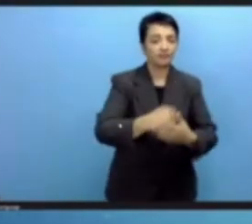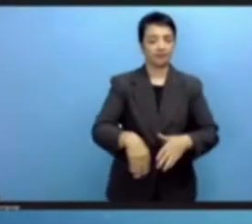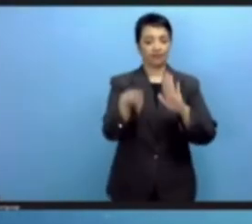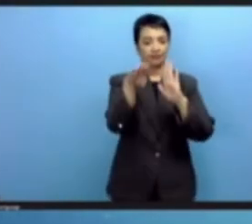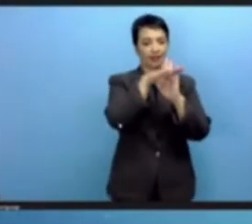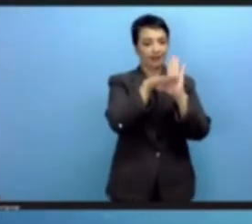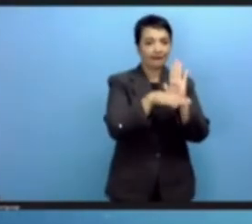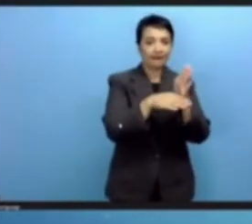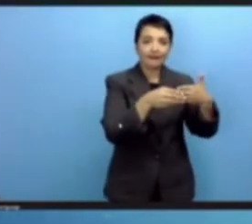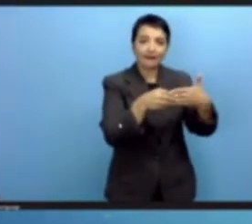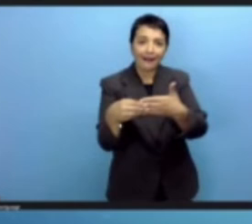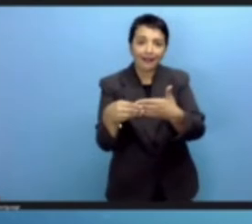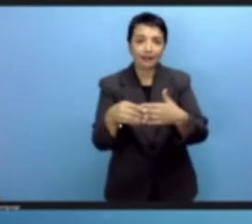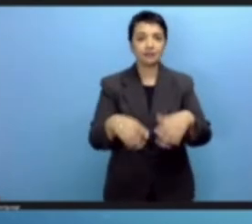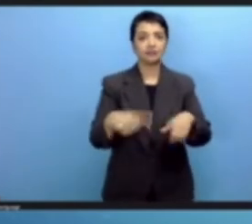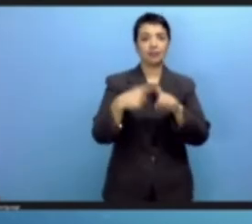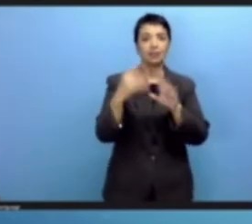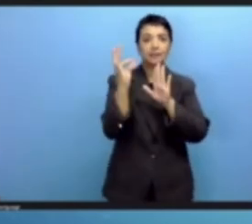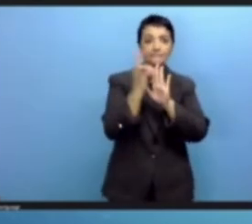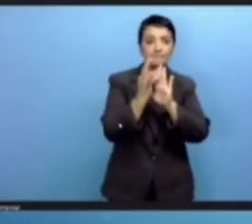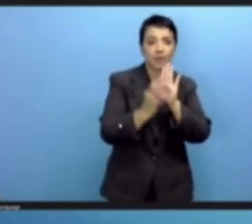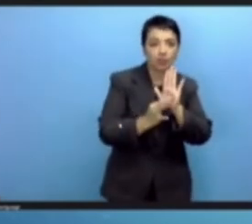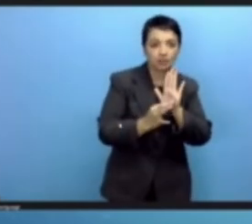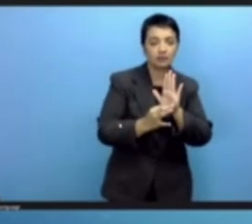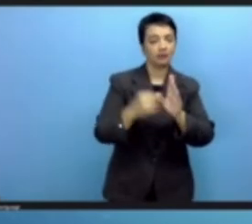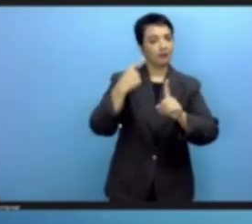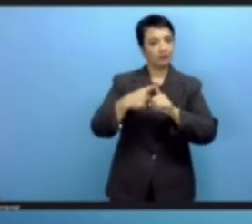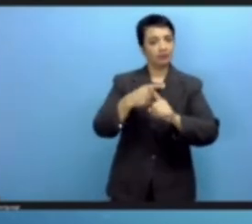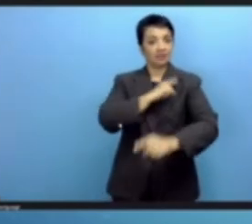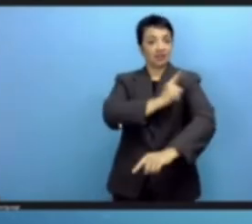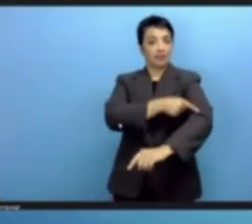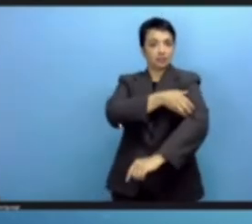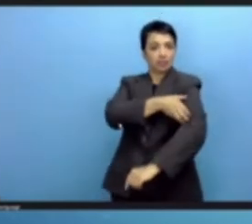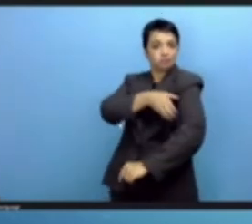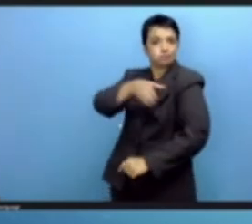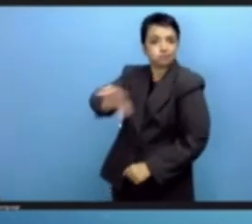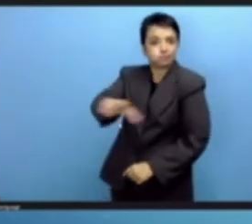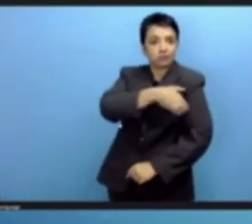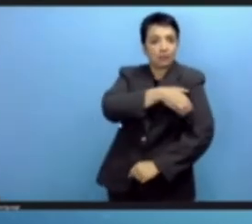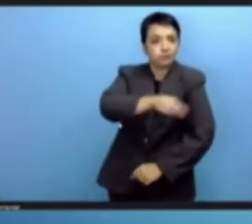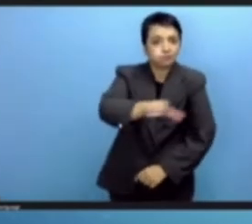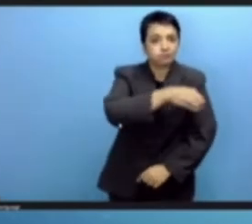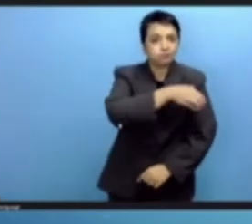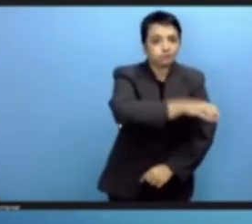approaches, through capacity development, these three priority areas.